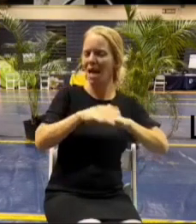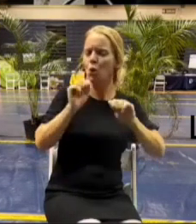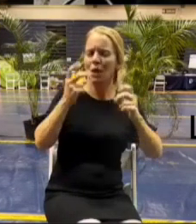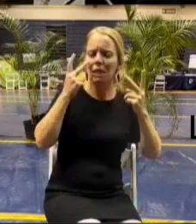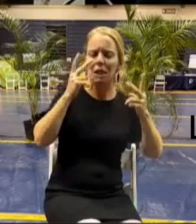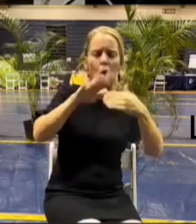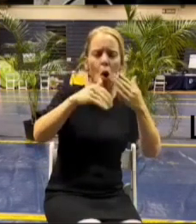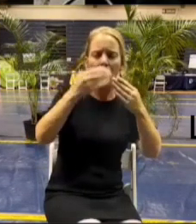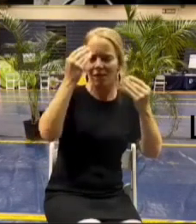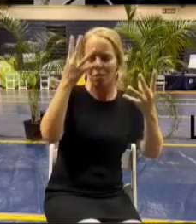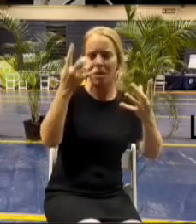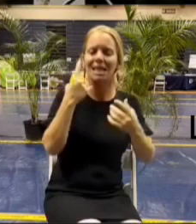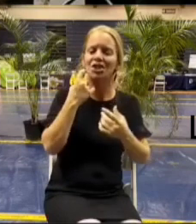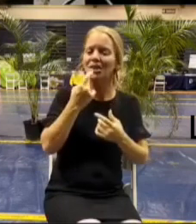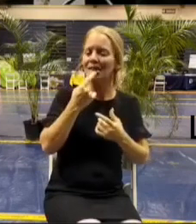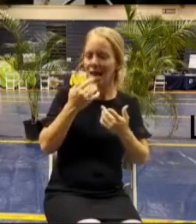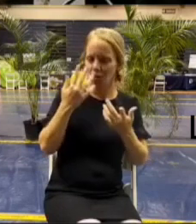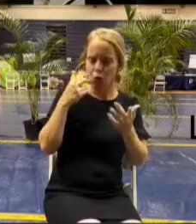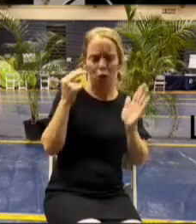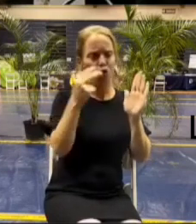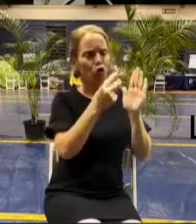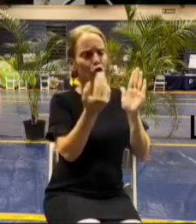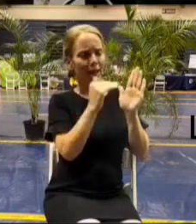top for today thank you